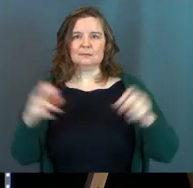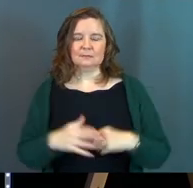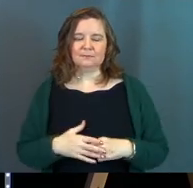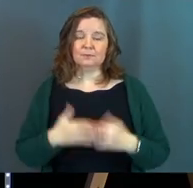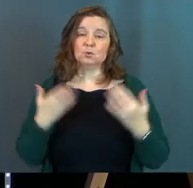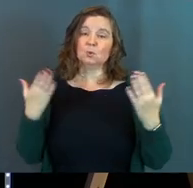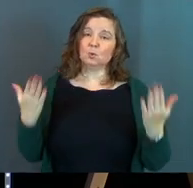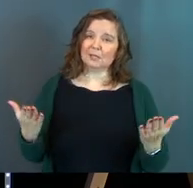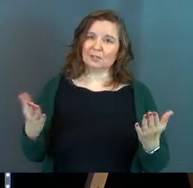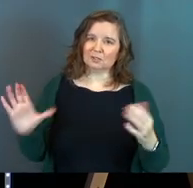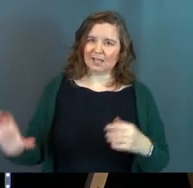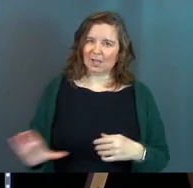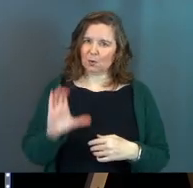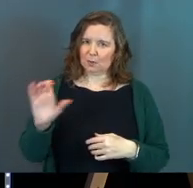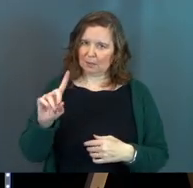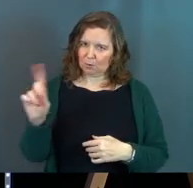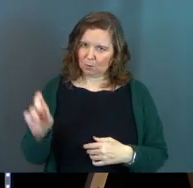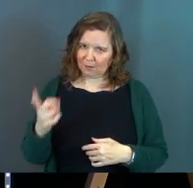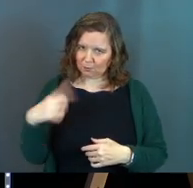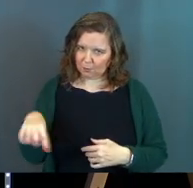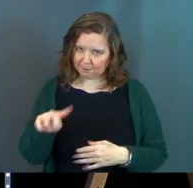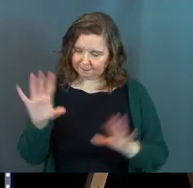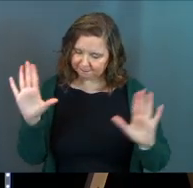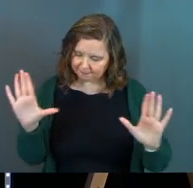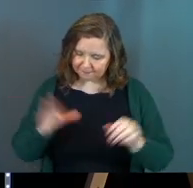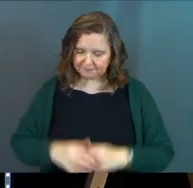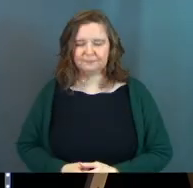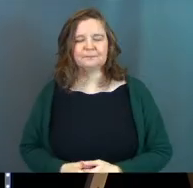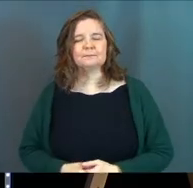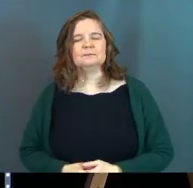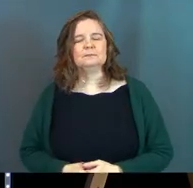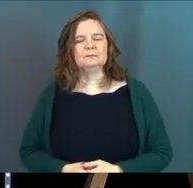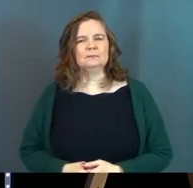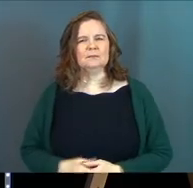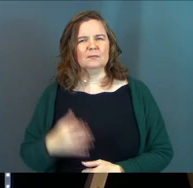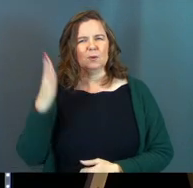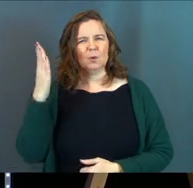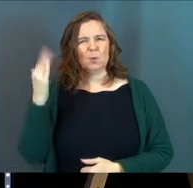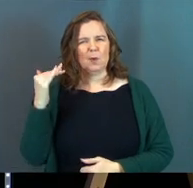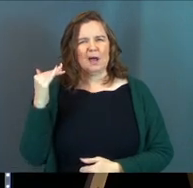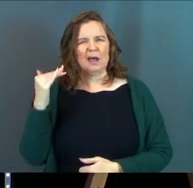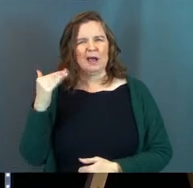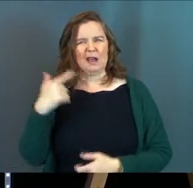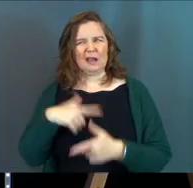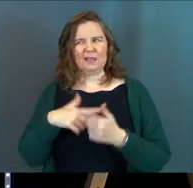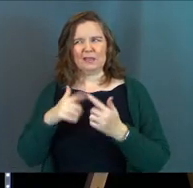So here's a Christmas question for you. Why do we need a baby?